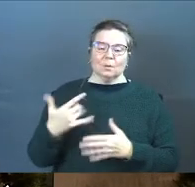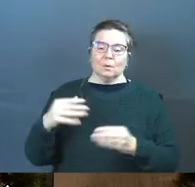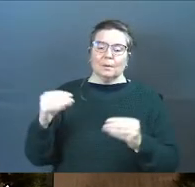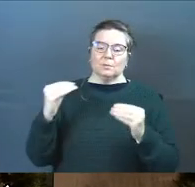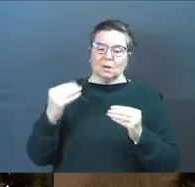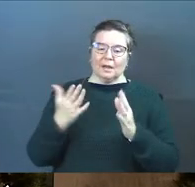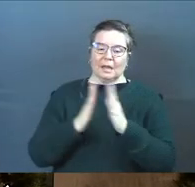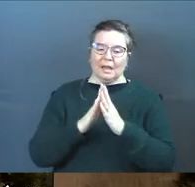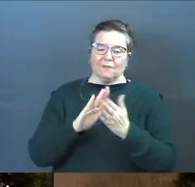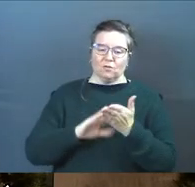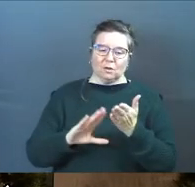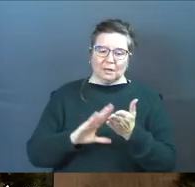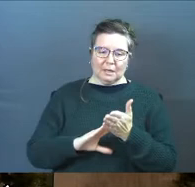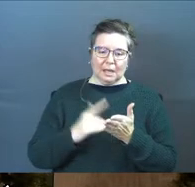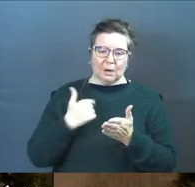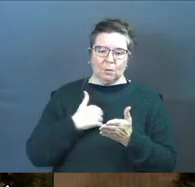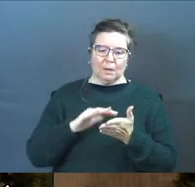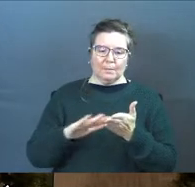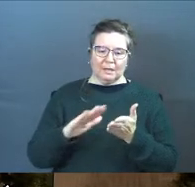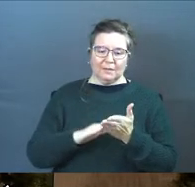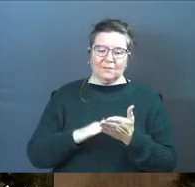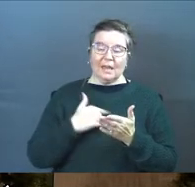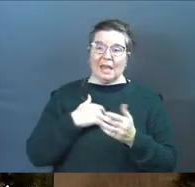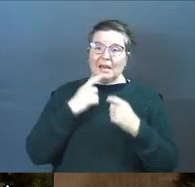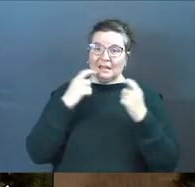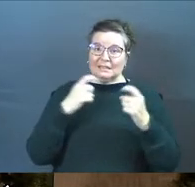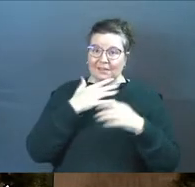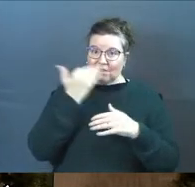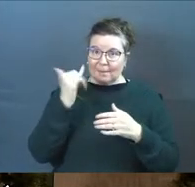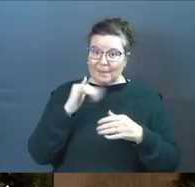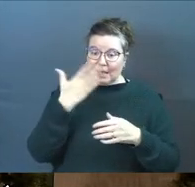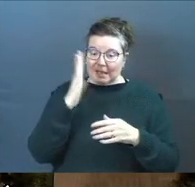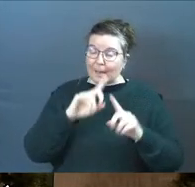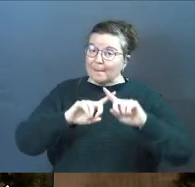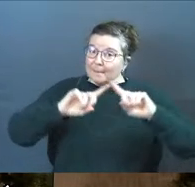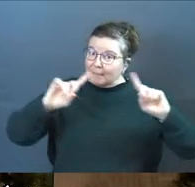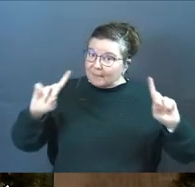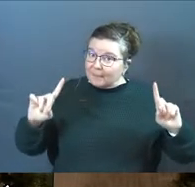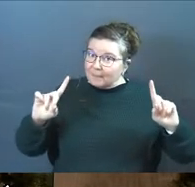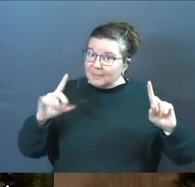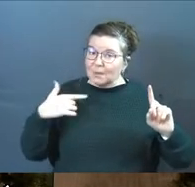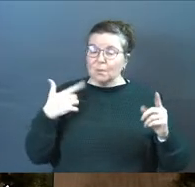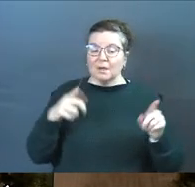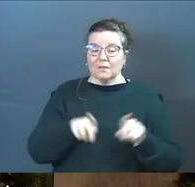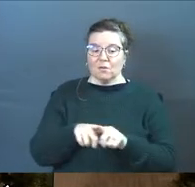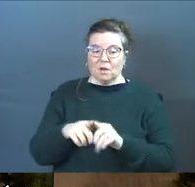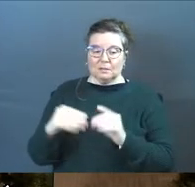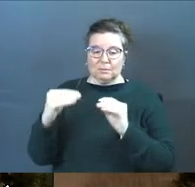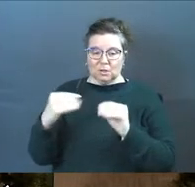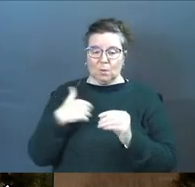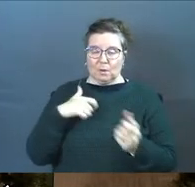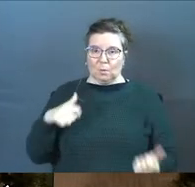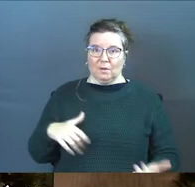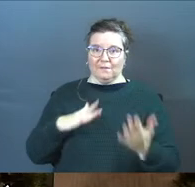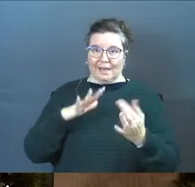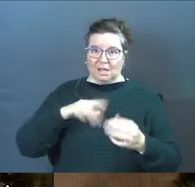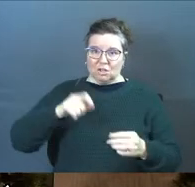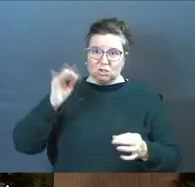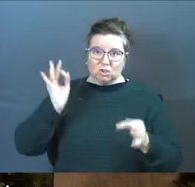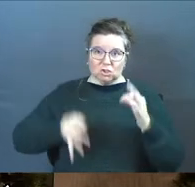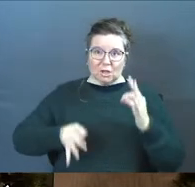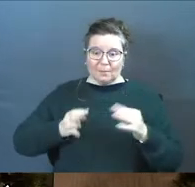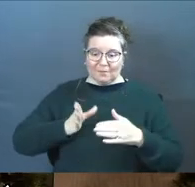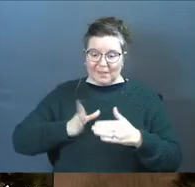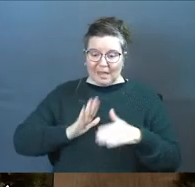We've been taught to ask for forgiveness and that we'll be forgiven and our sins forgotten by God. However, we've also been taught that we'll face judgment at the